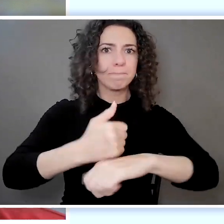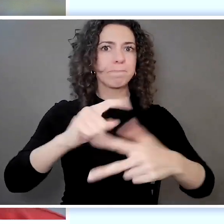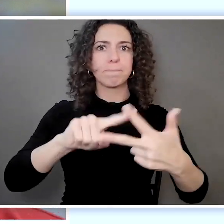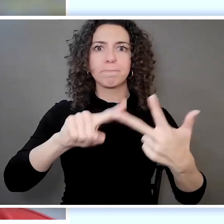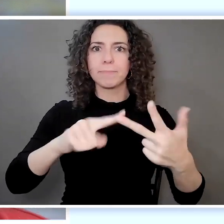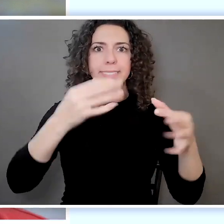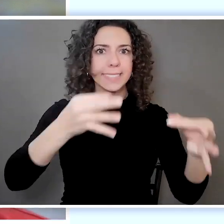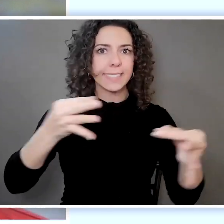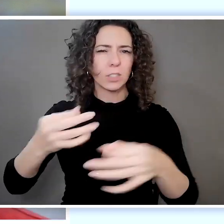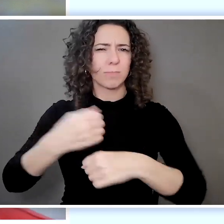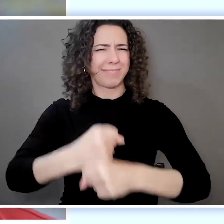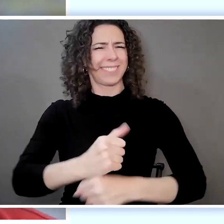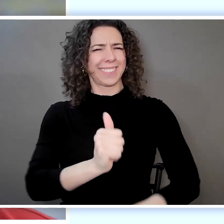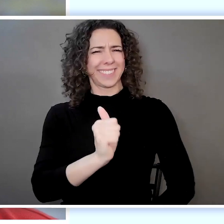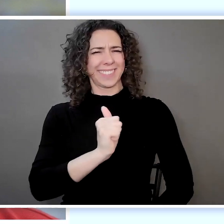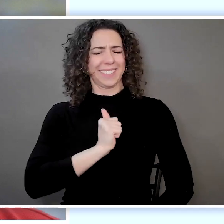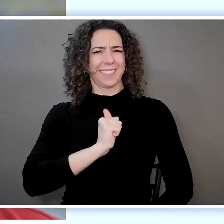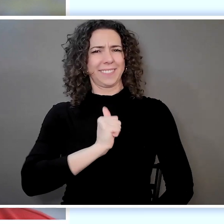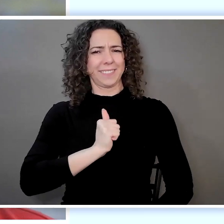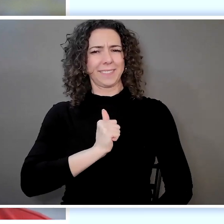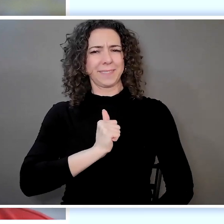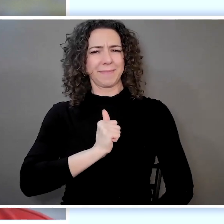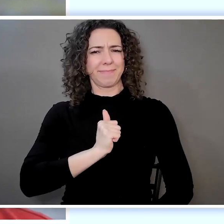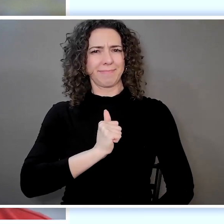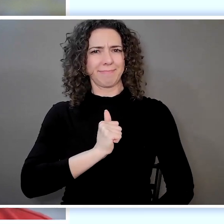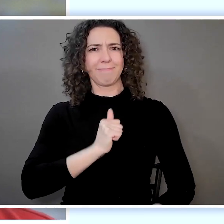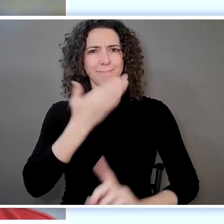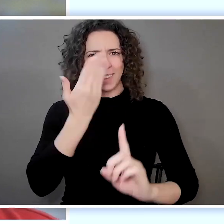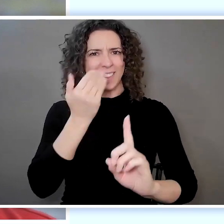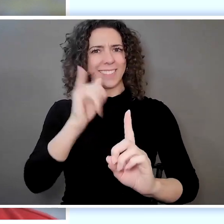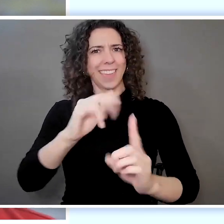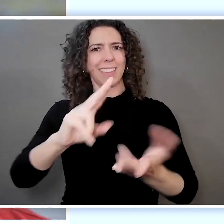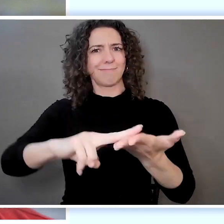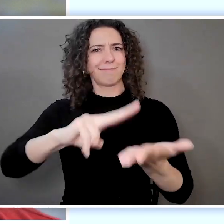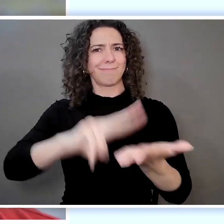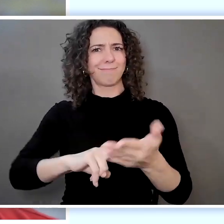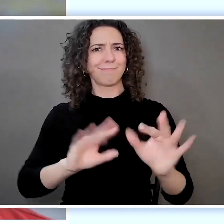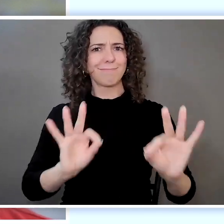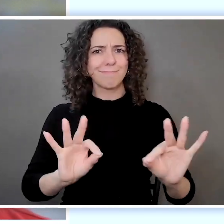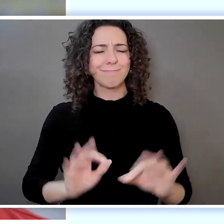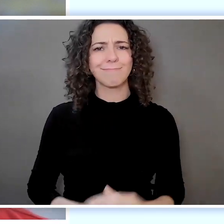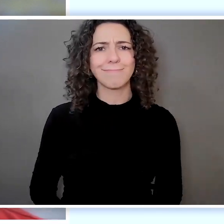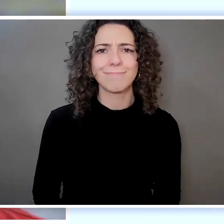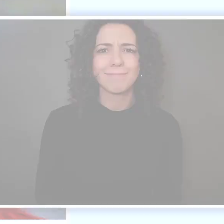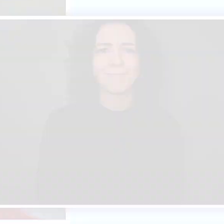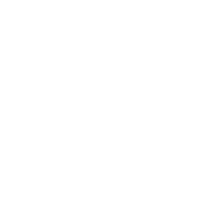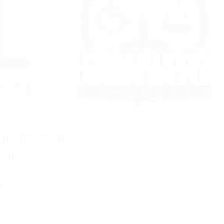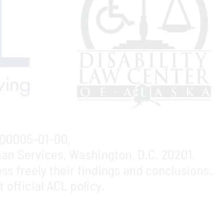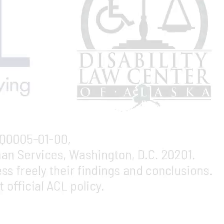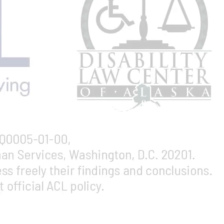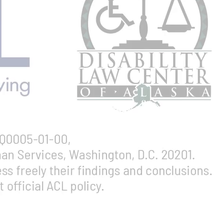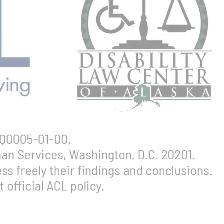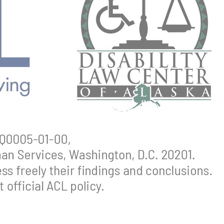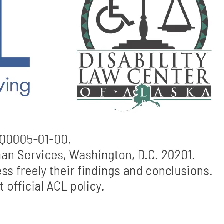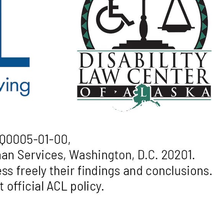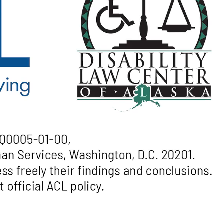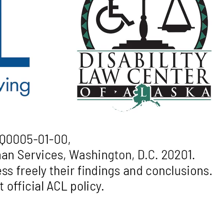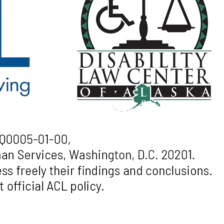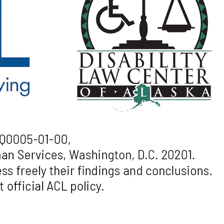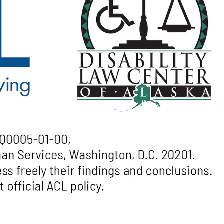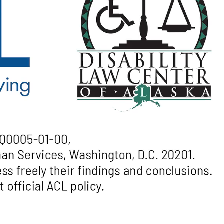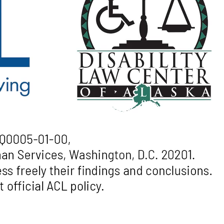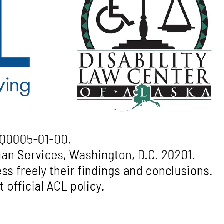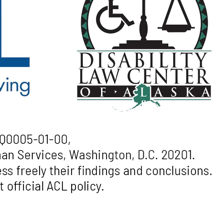able to make my own decisions based on the agreement. I didn't get